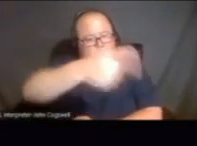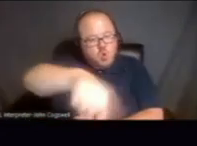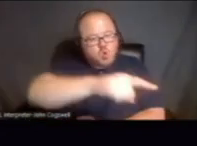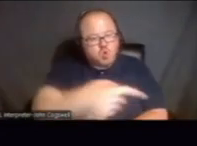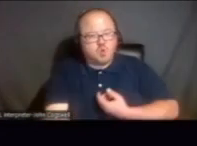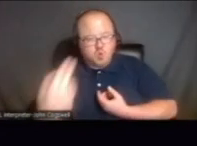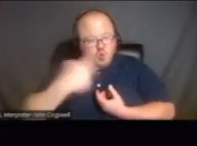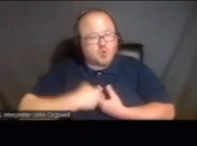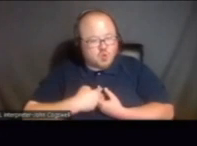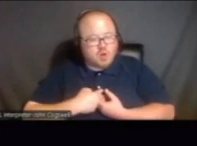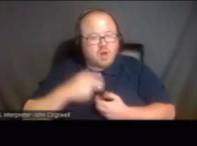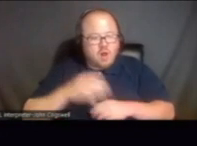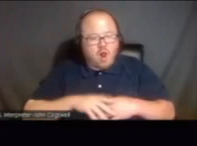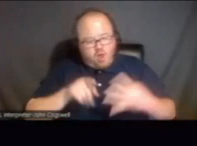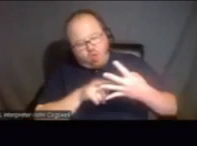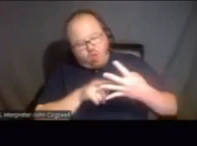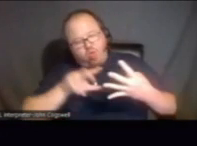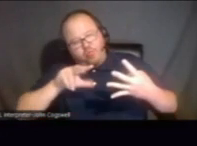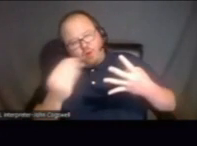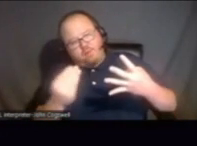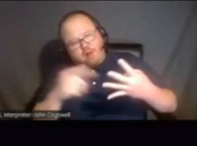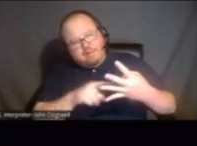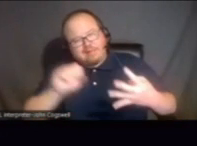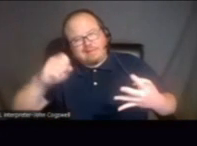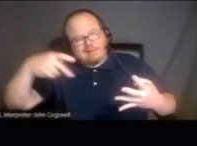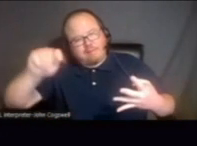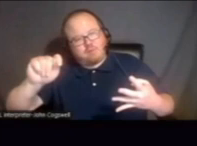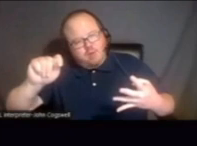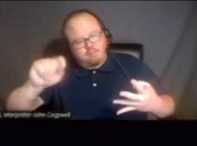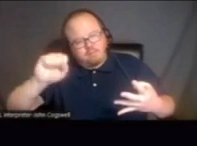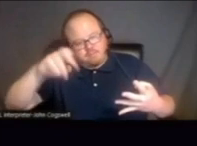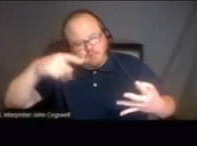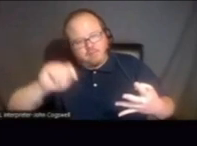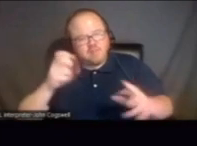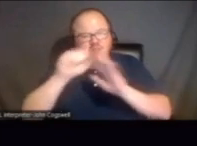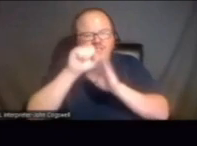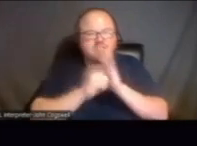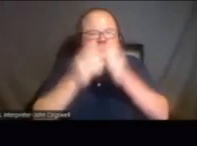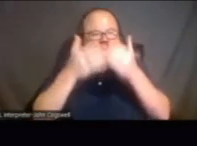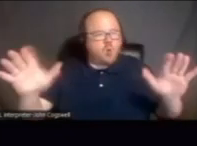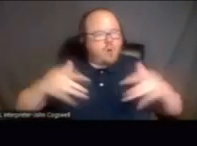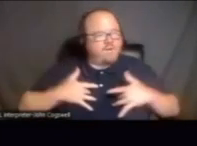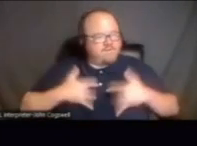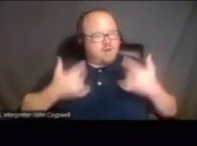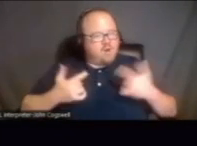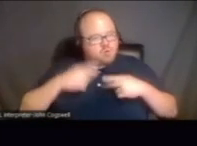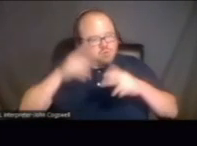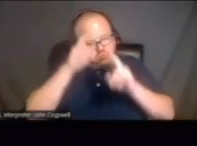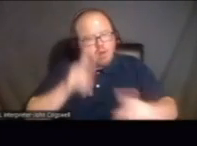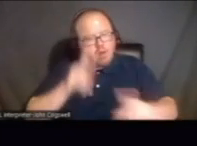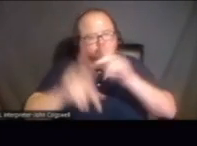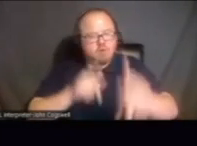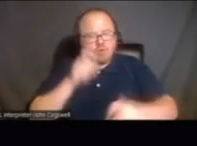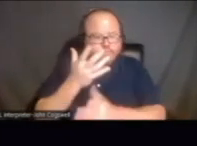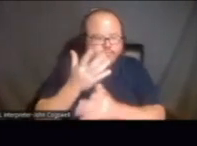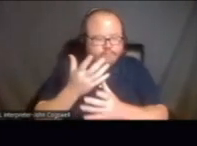us on the third Monday in September to be part of the statewide event where we all honor peers who lived and died in